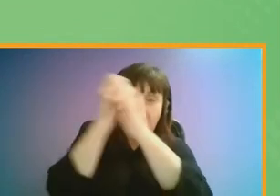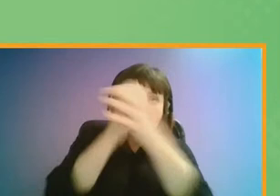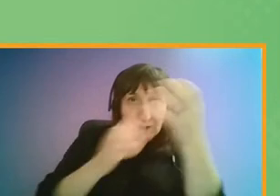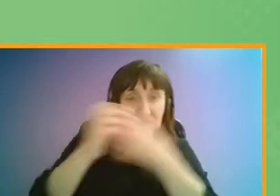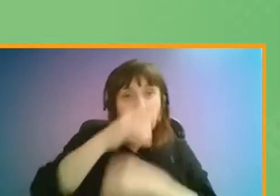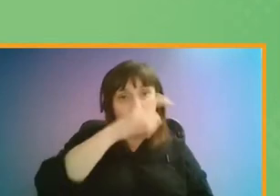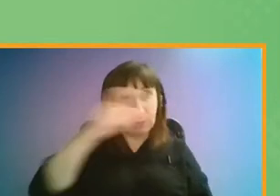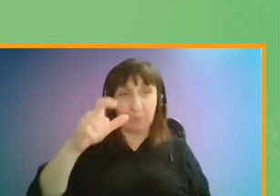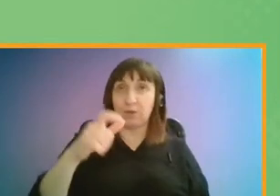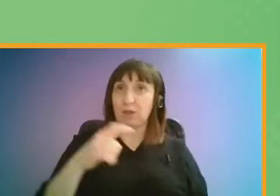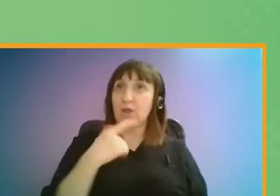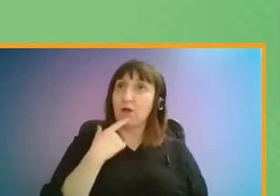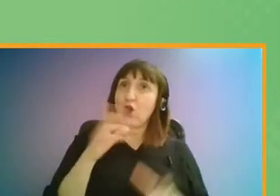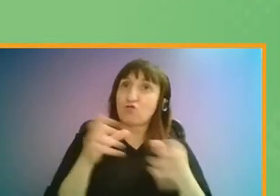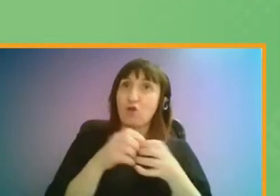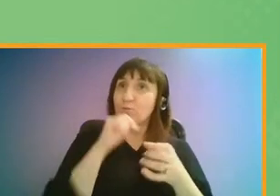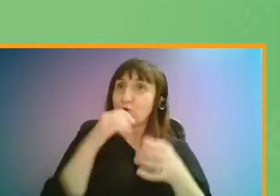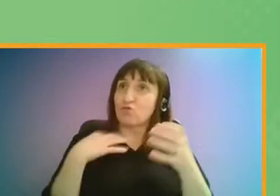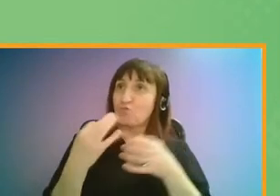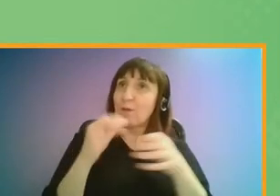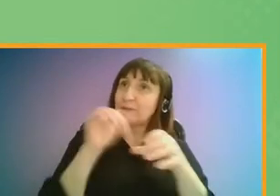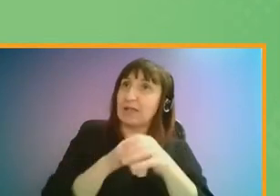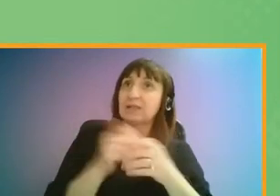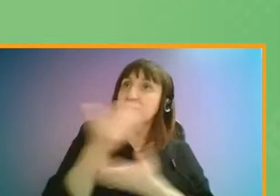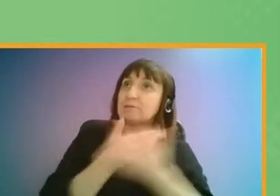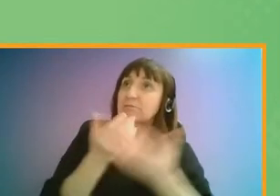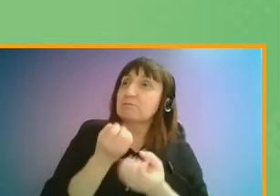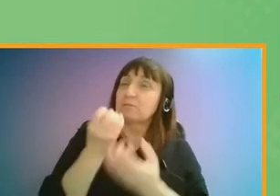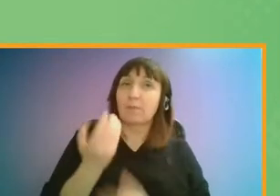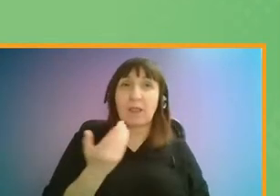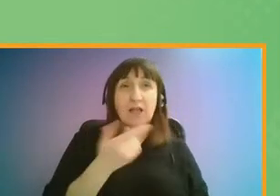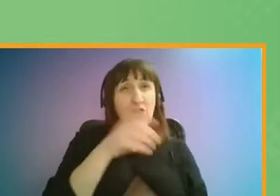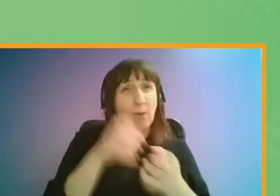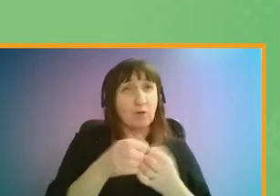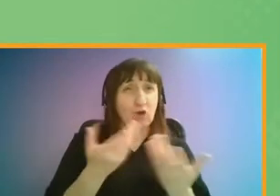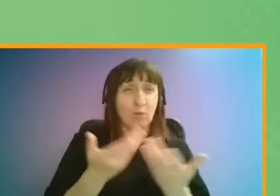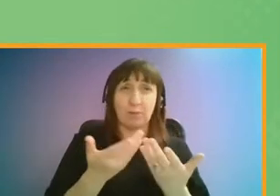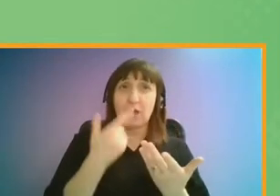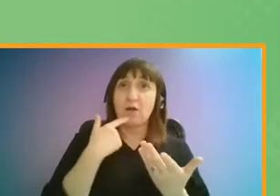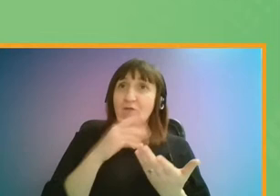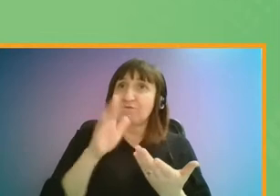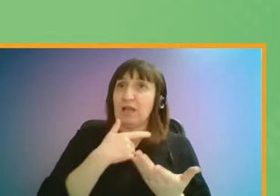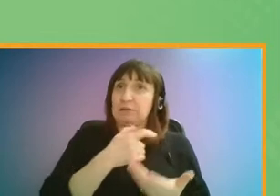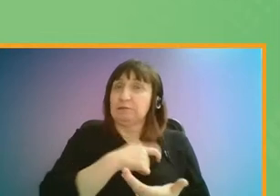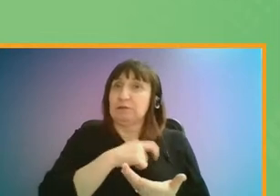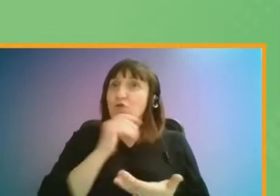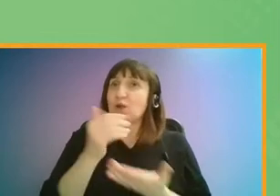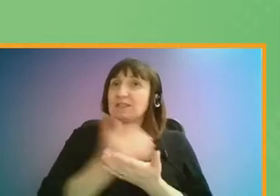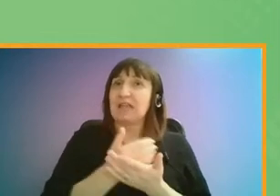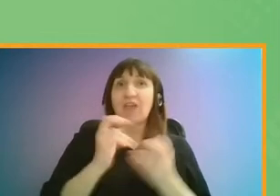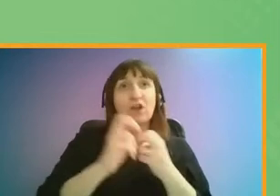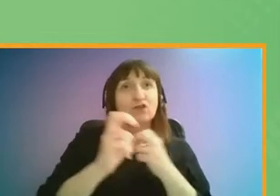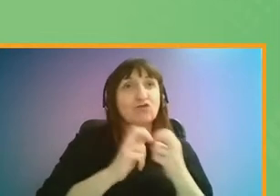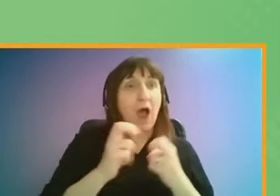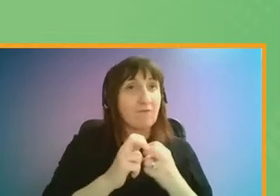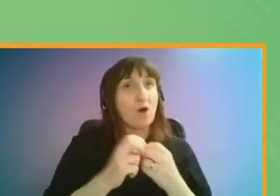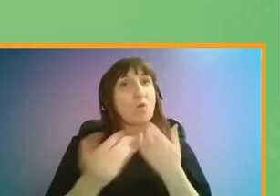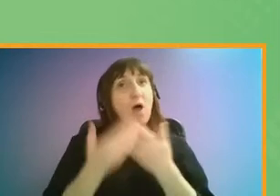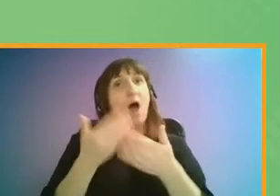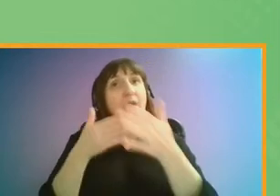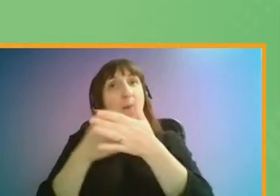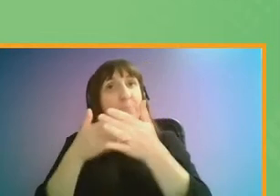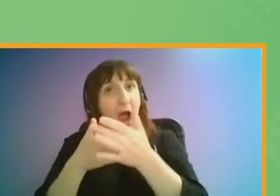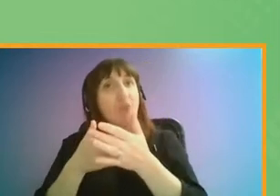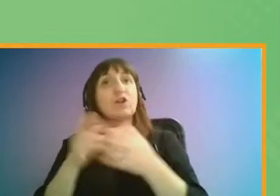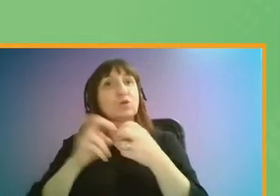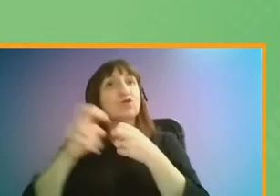needs of underrepresented transport users. Some of these groups who have been less safe when travelling during the pandemic also face other barriers to the transport